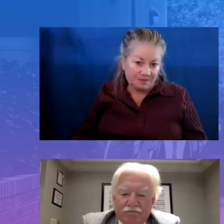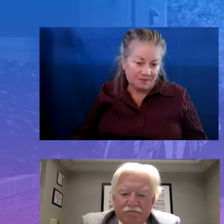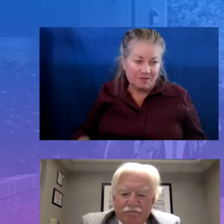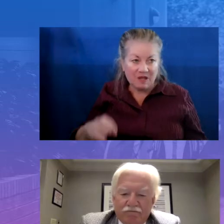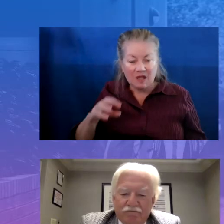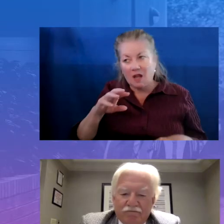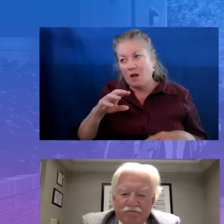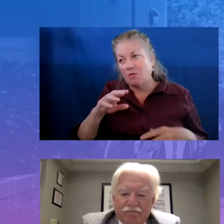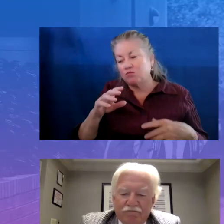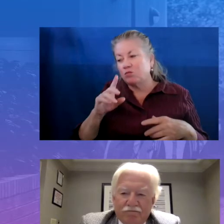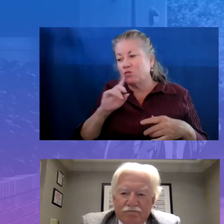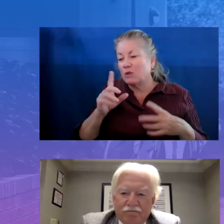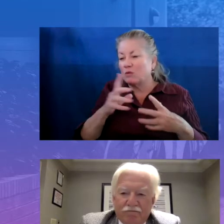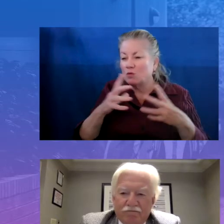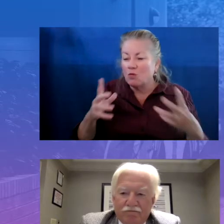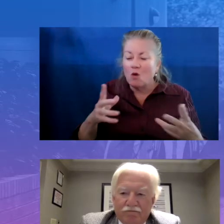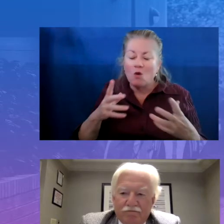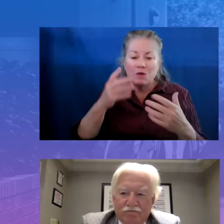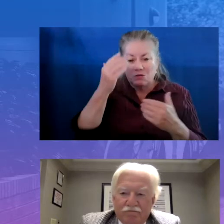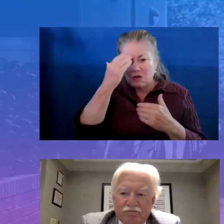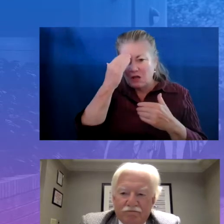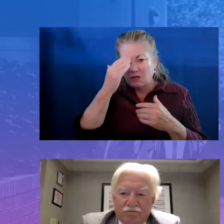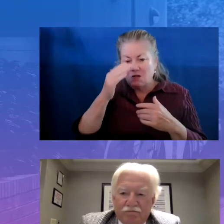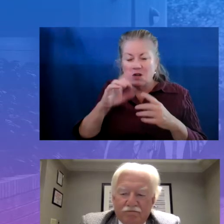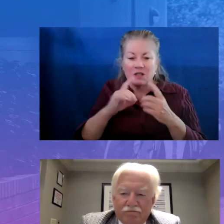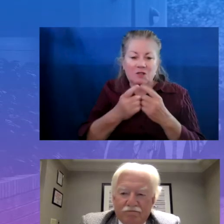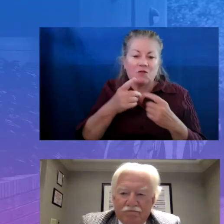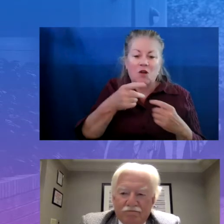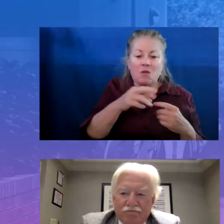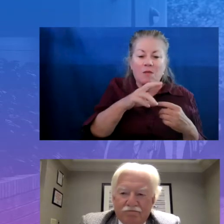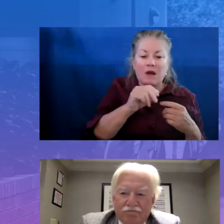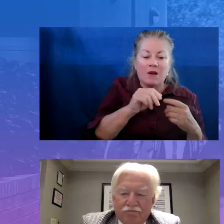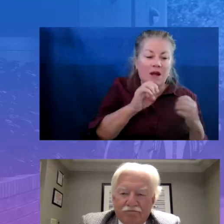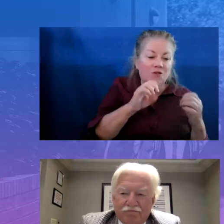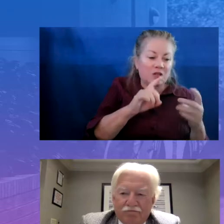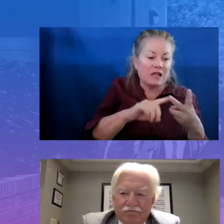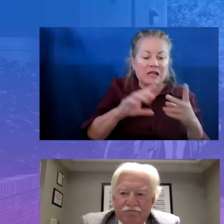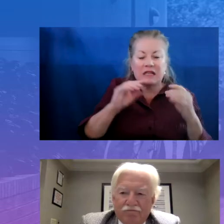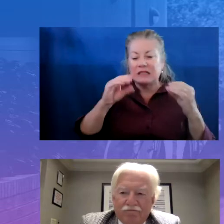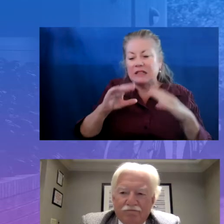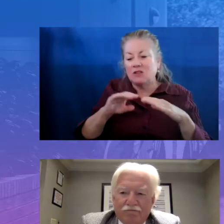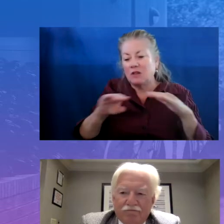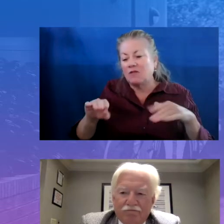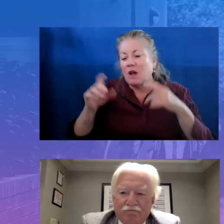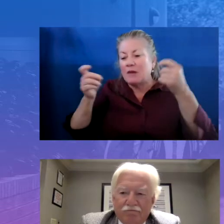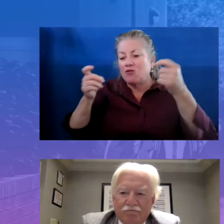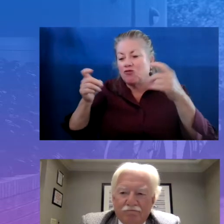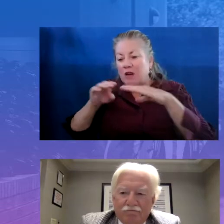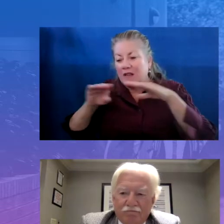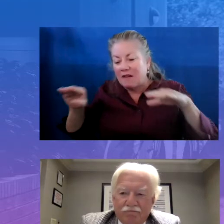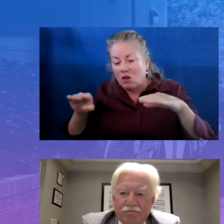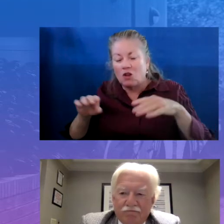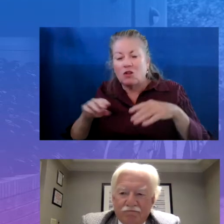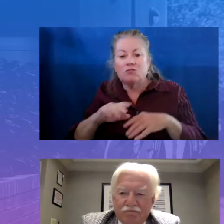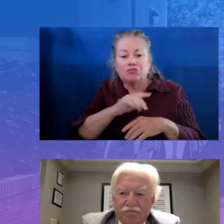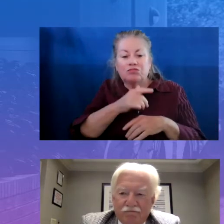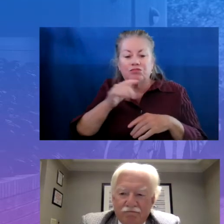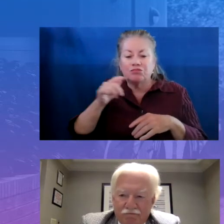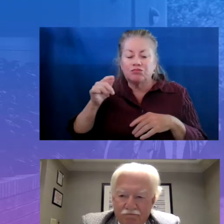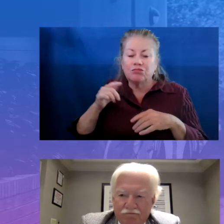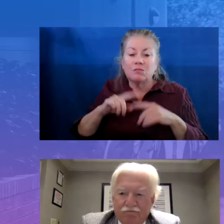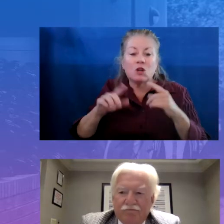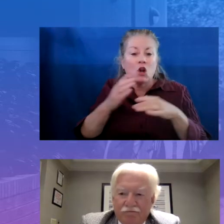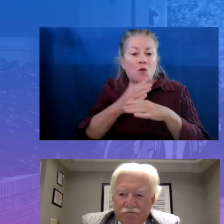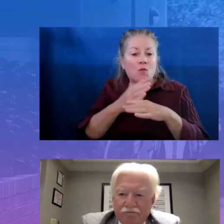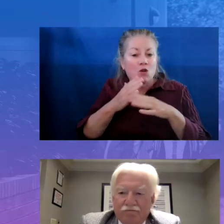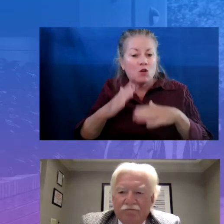here in our own district from the paraeducator, teacher level, administrative level. But our partnership with Cradle to Career, as